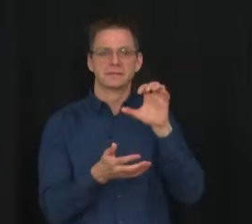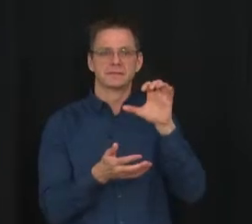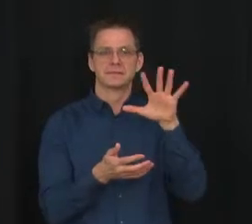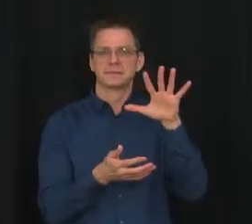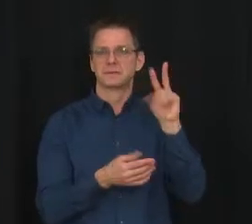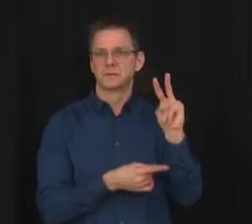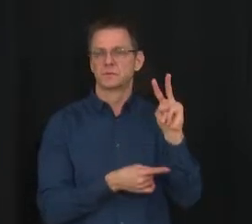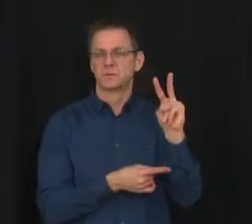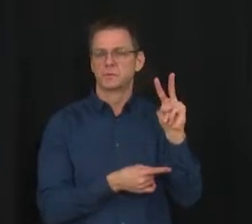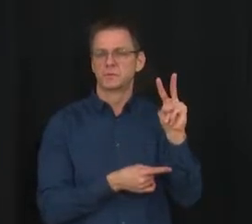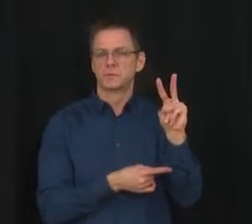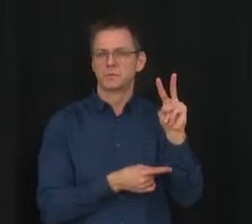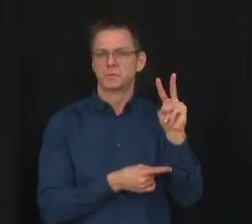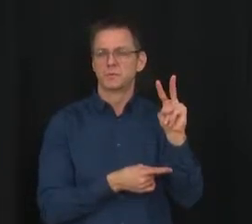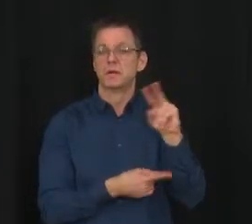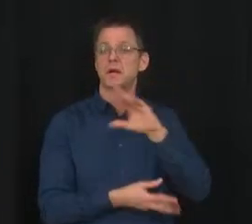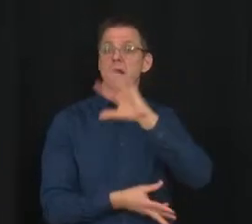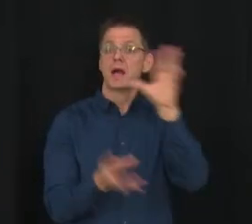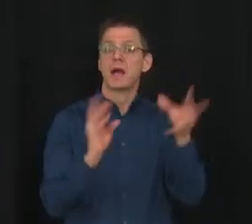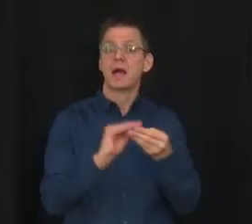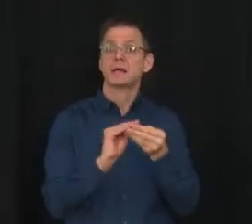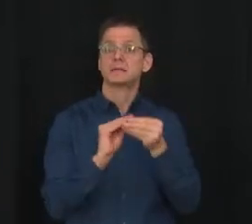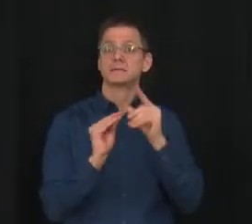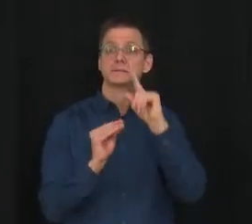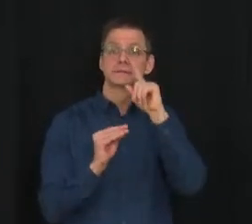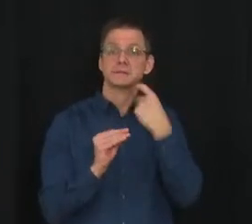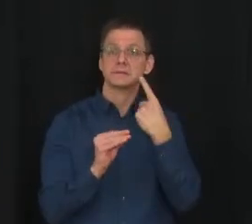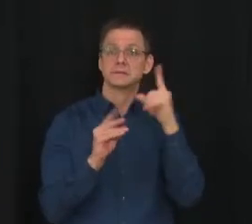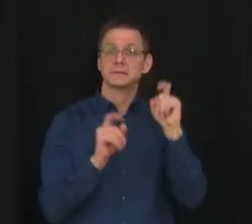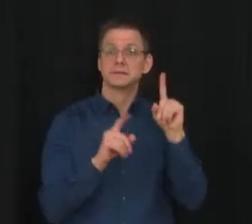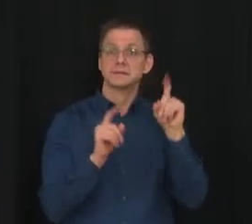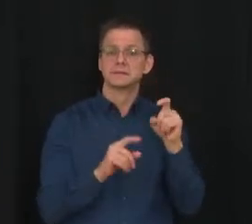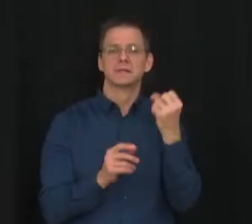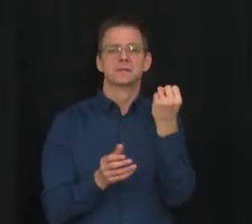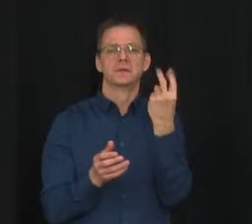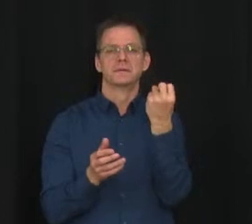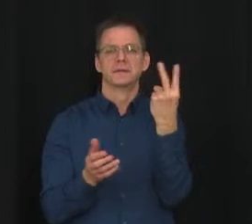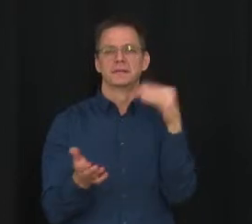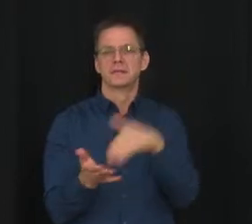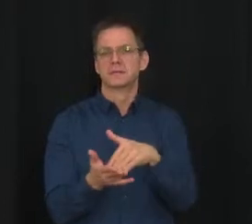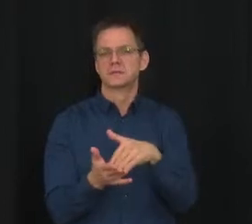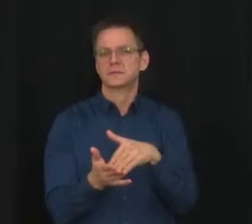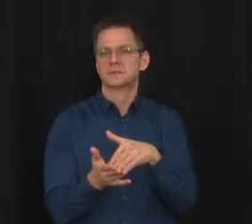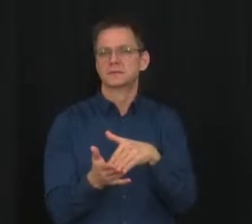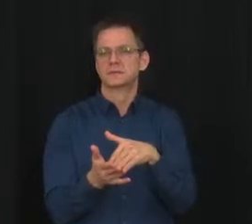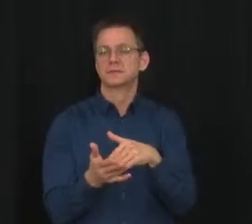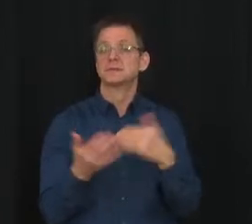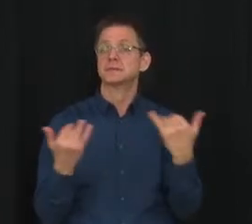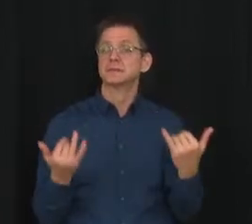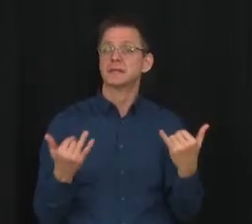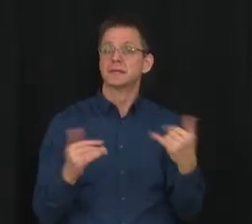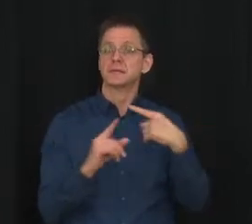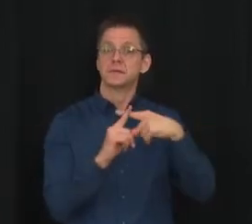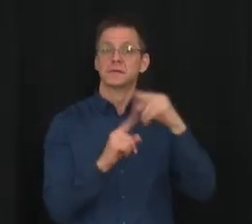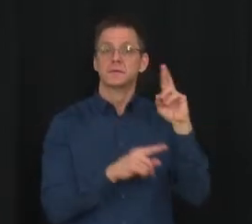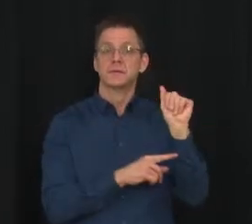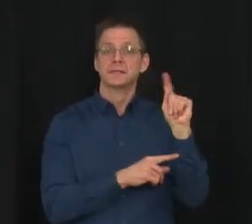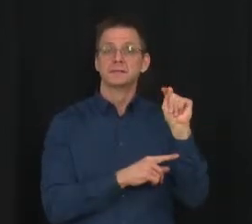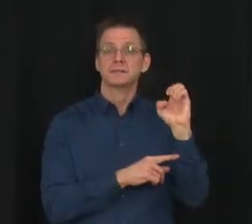and completed about 12,000 tests. Our positivity rate for lab-confirmed cases is 36.9%.